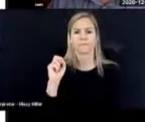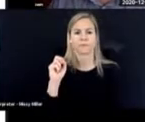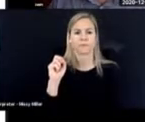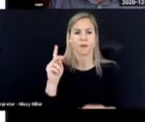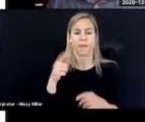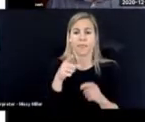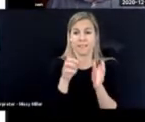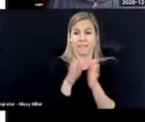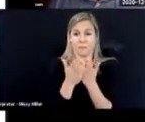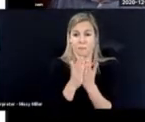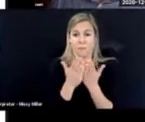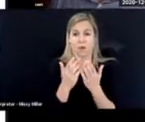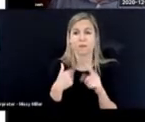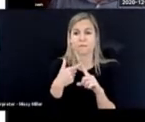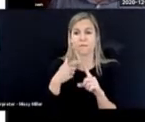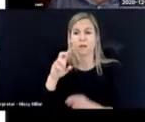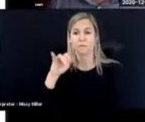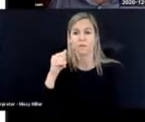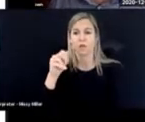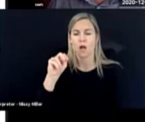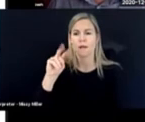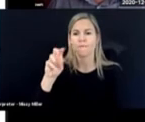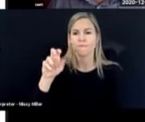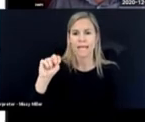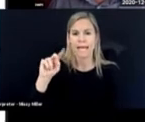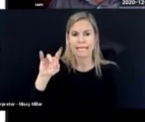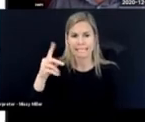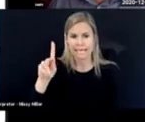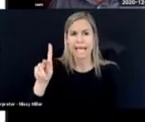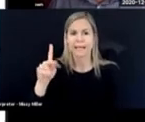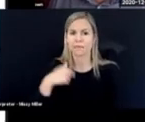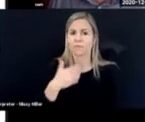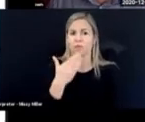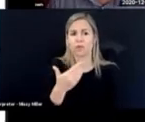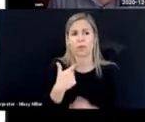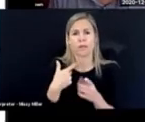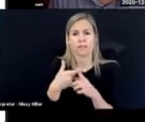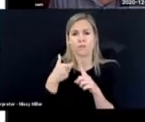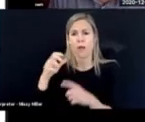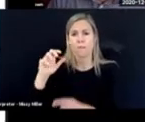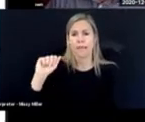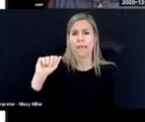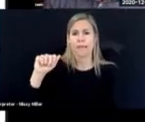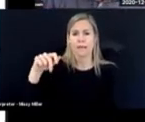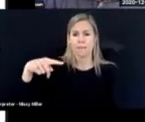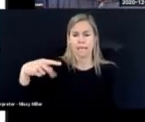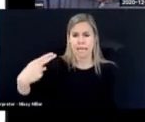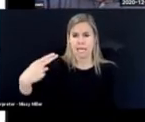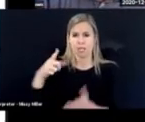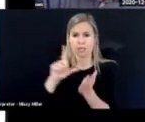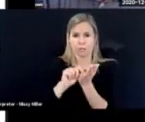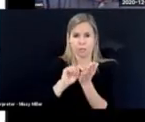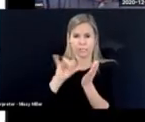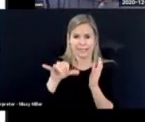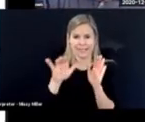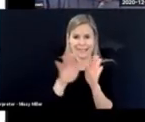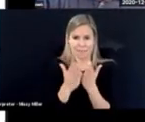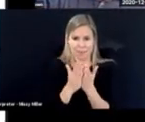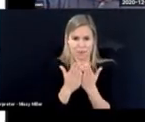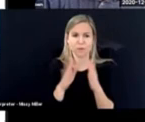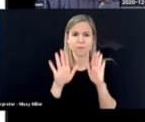I would refer you to this book by Jan van Dijk, published by the American Printing House for the Blind,